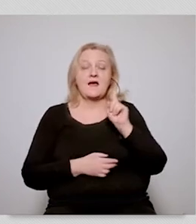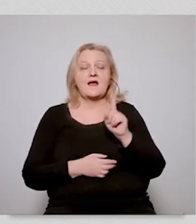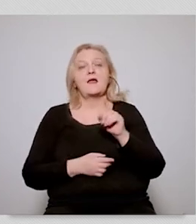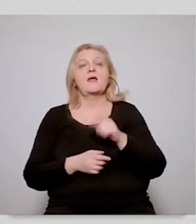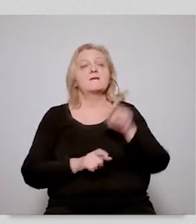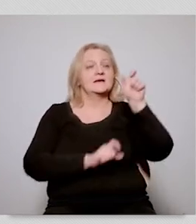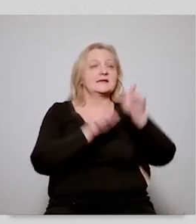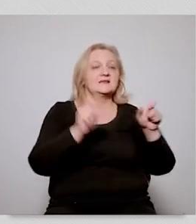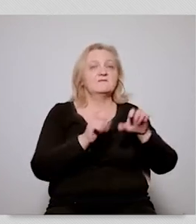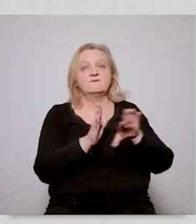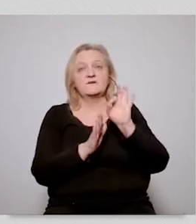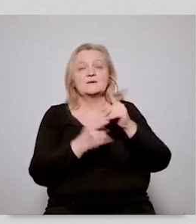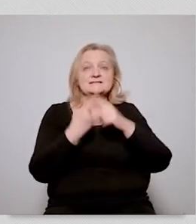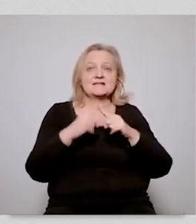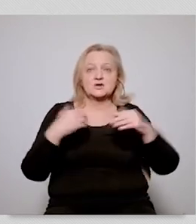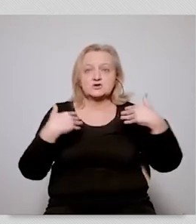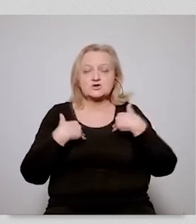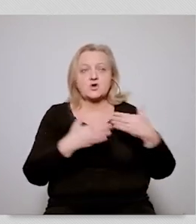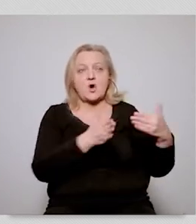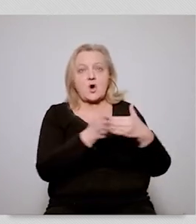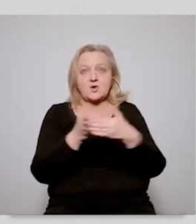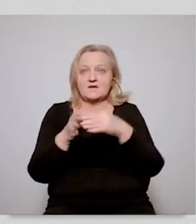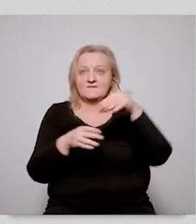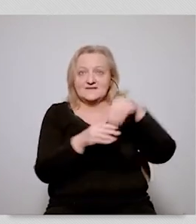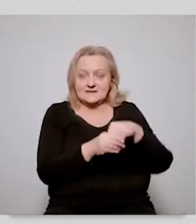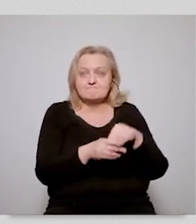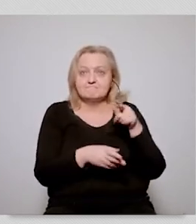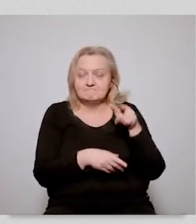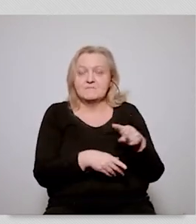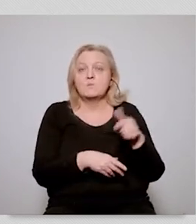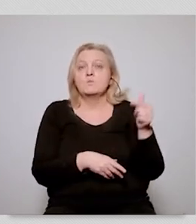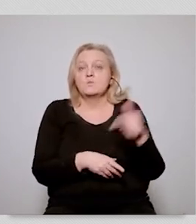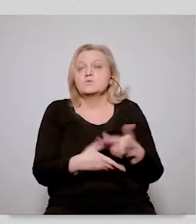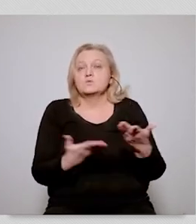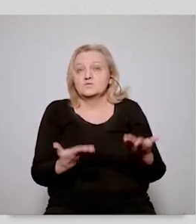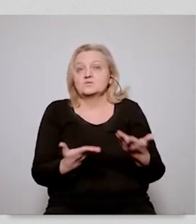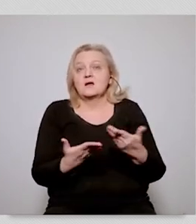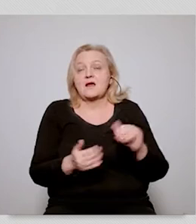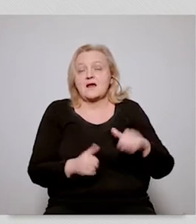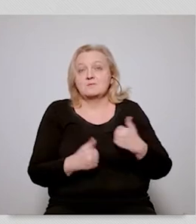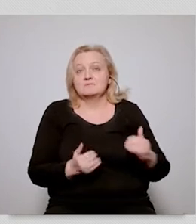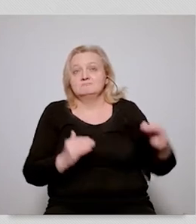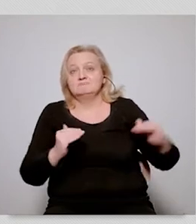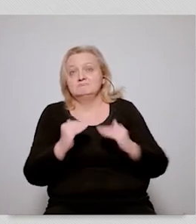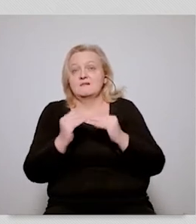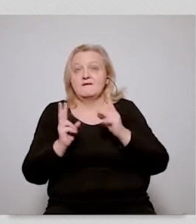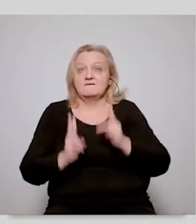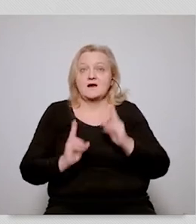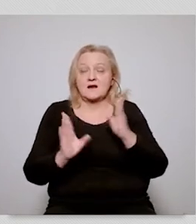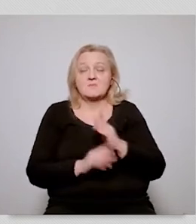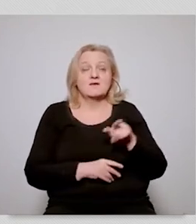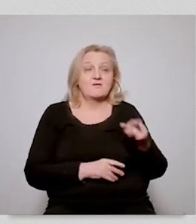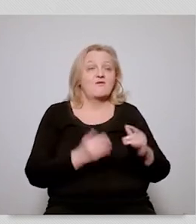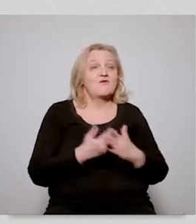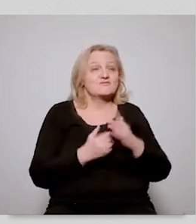when it comes to individual choices to making individual choices um that are related to